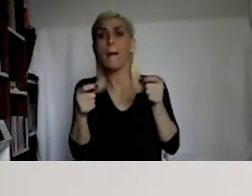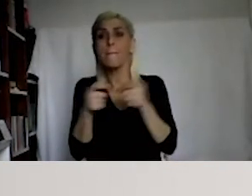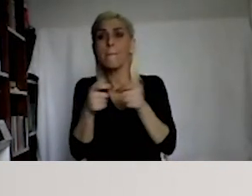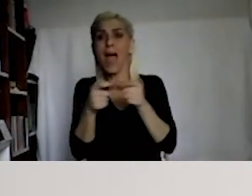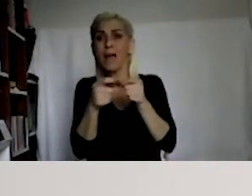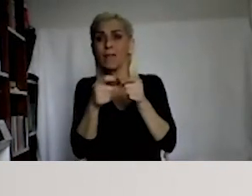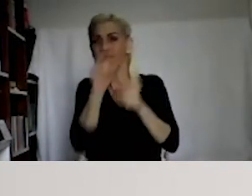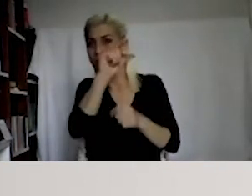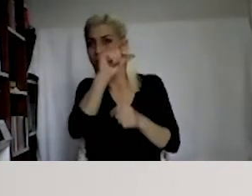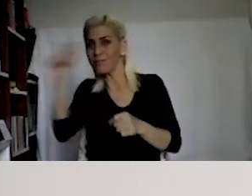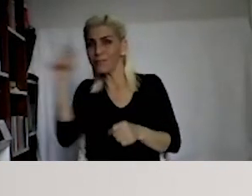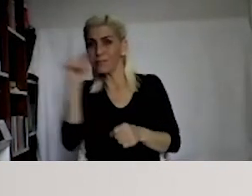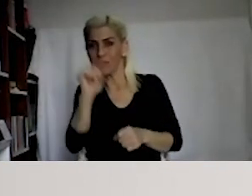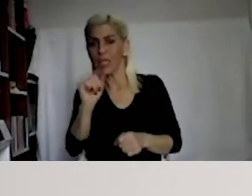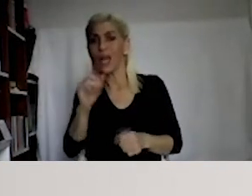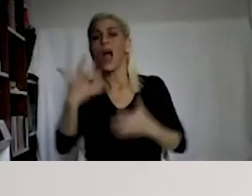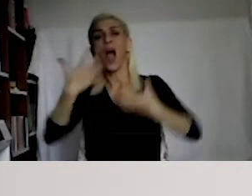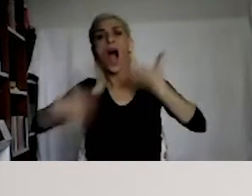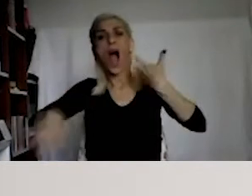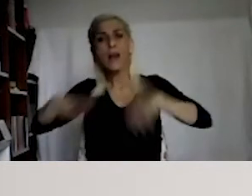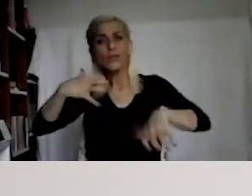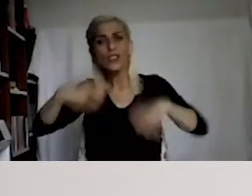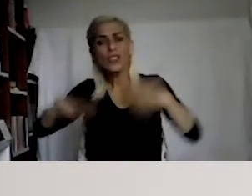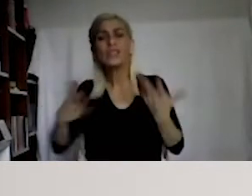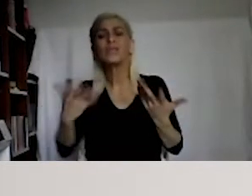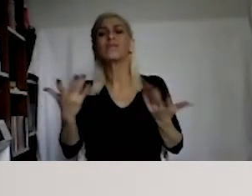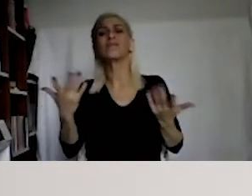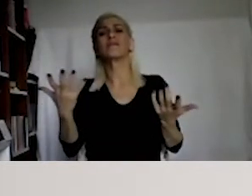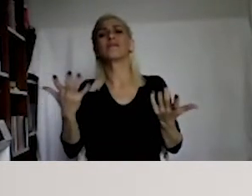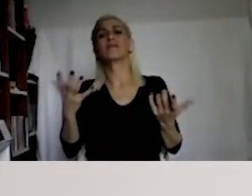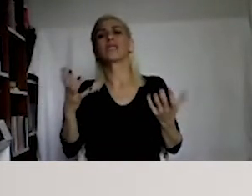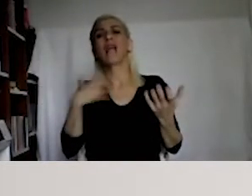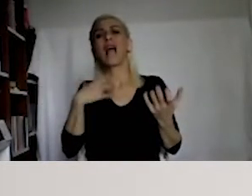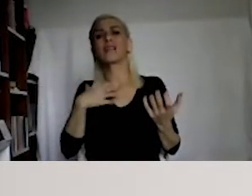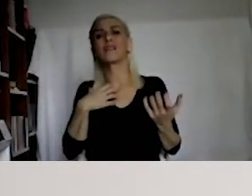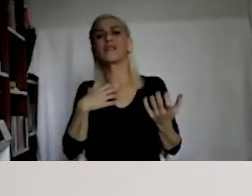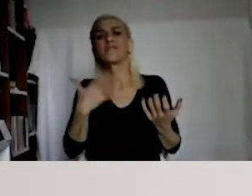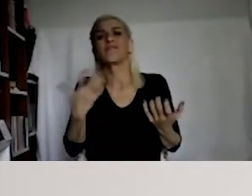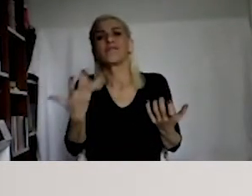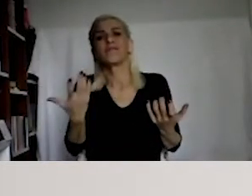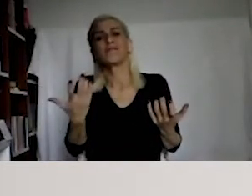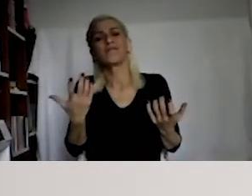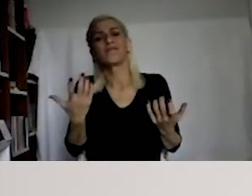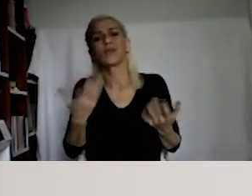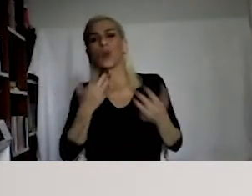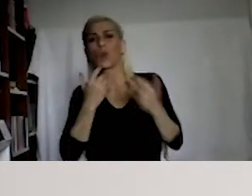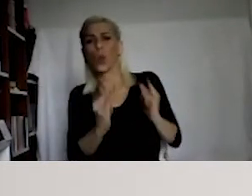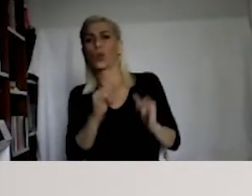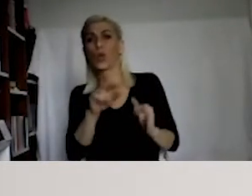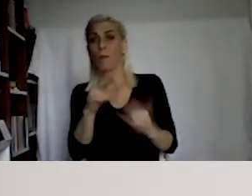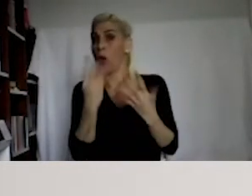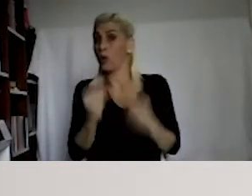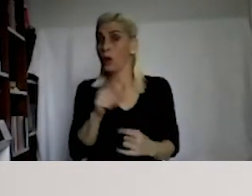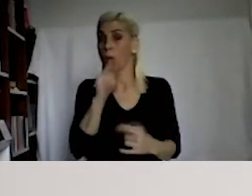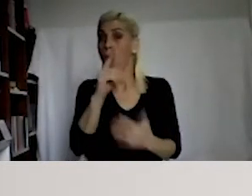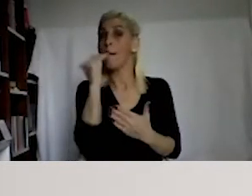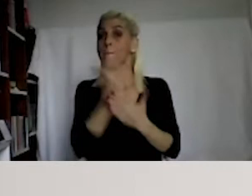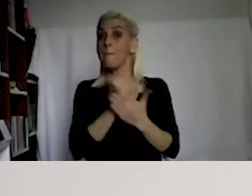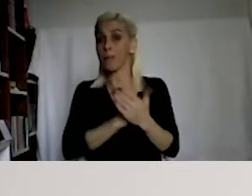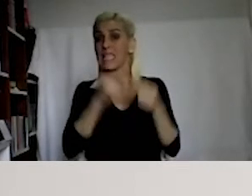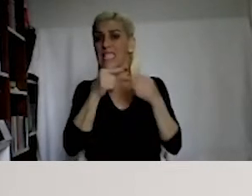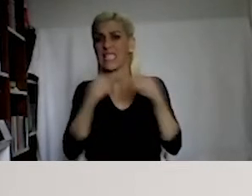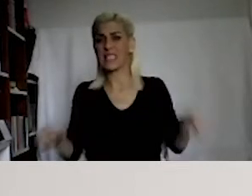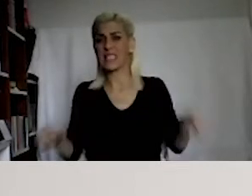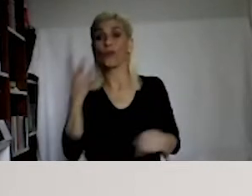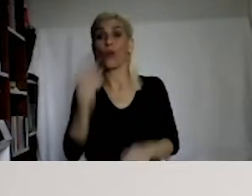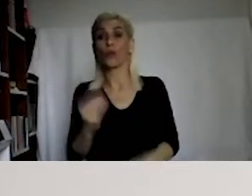refers a little bit to prejudice-based crimes, hate crimes. But if the scope is still limited, religious,